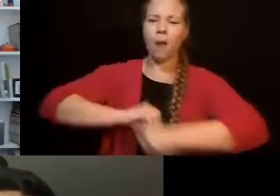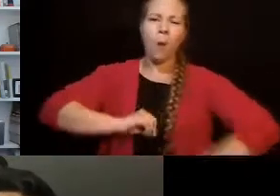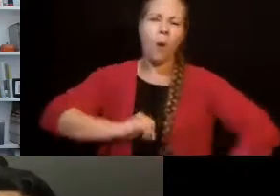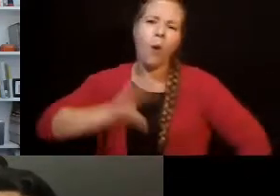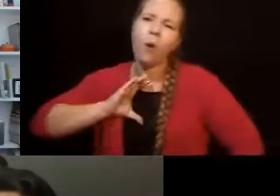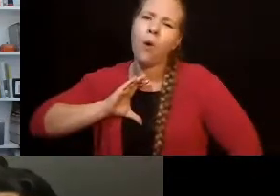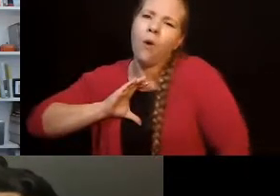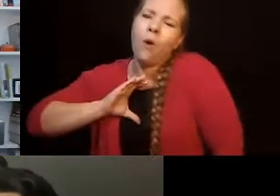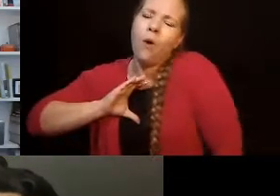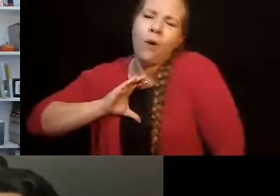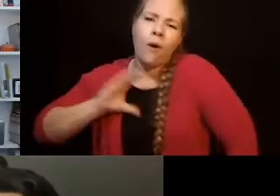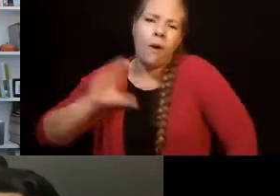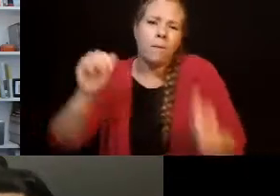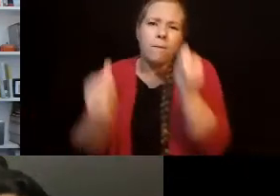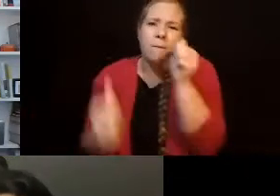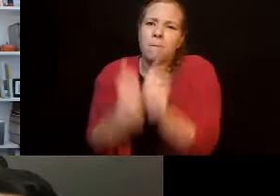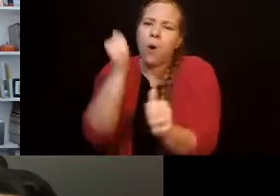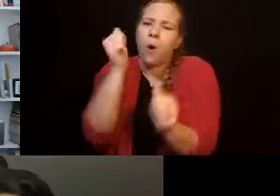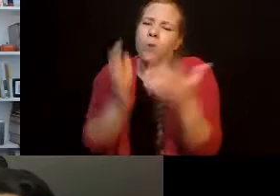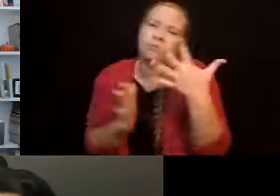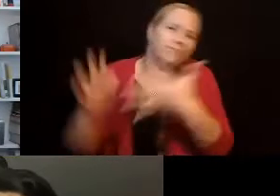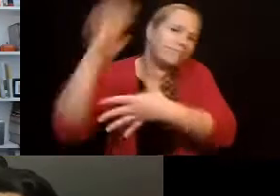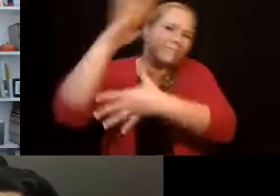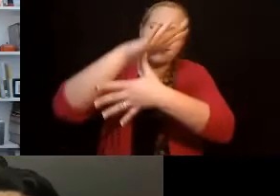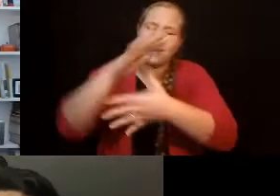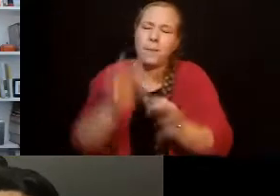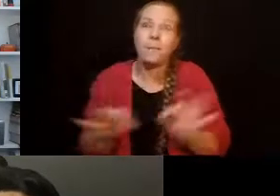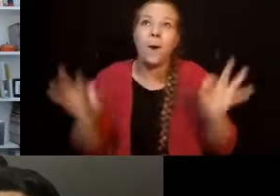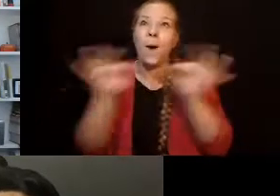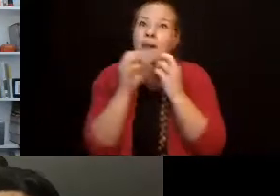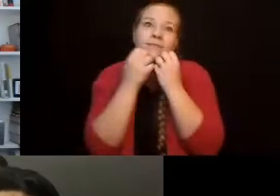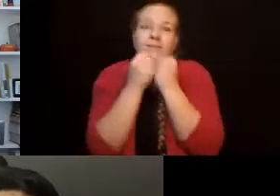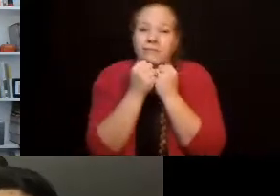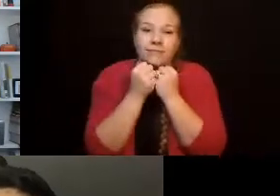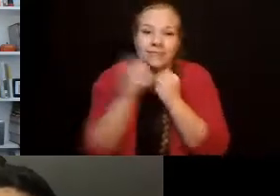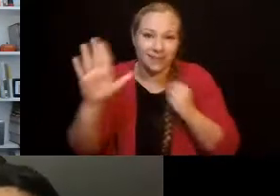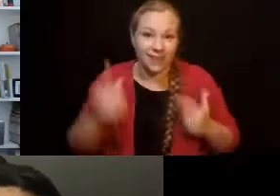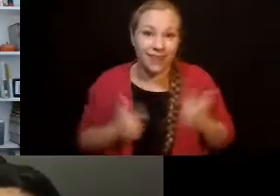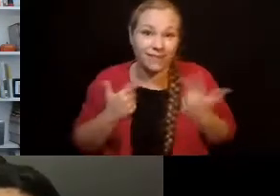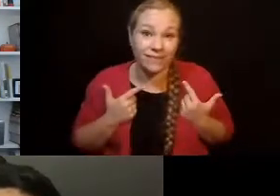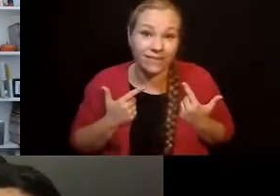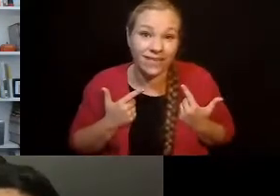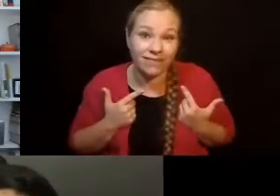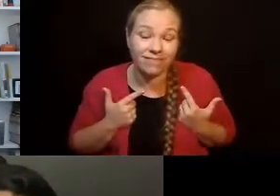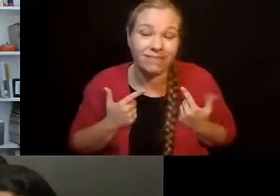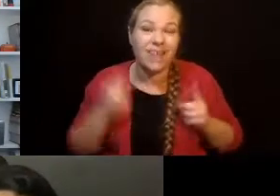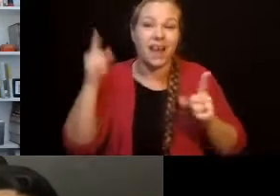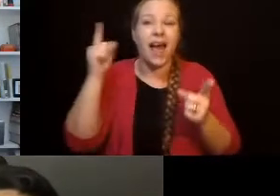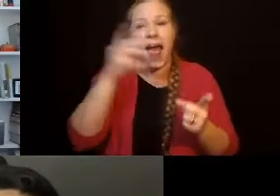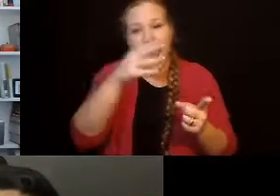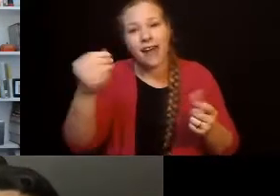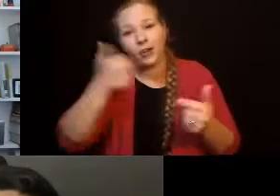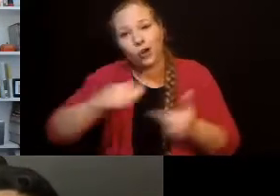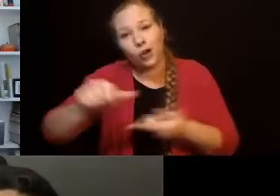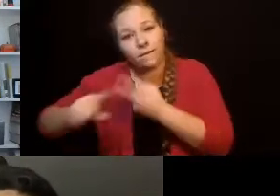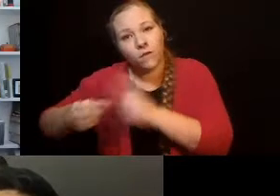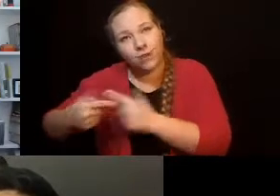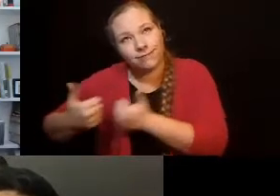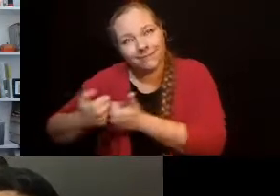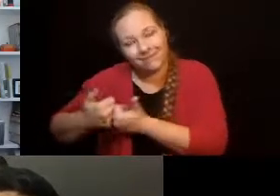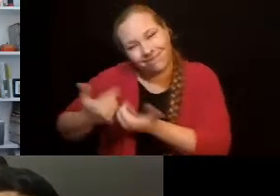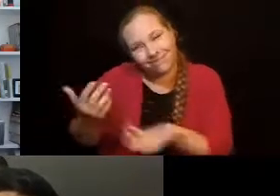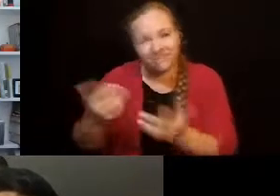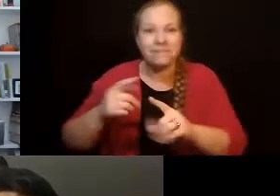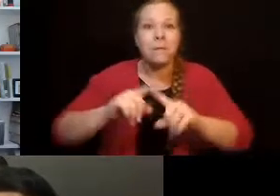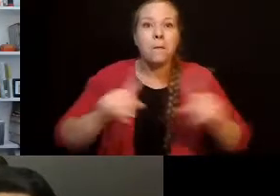next to his girlfriend. Um, and it's been really hard during COVID. I've seriously, his job is